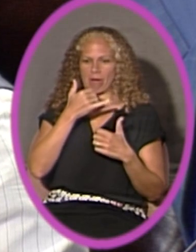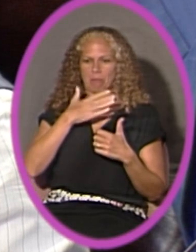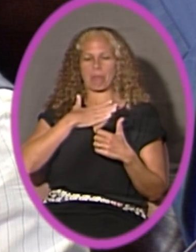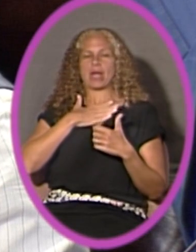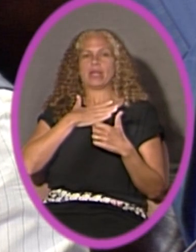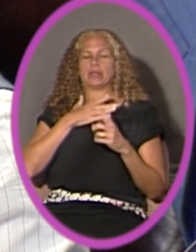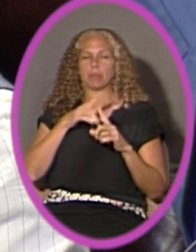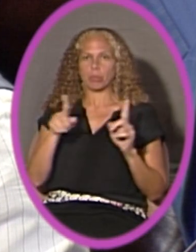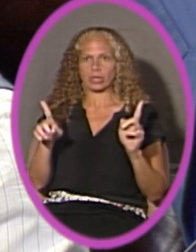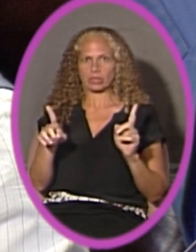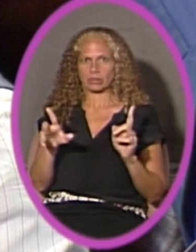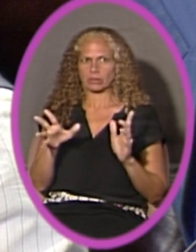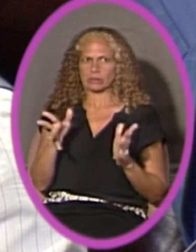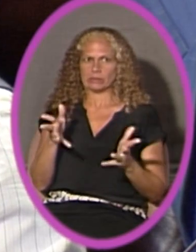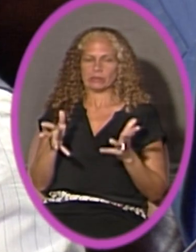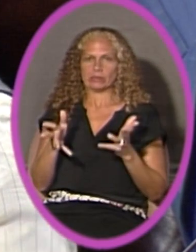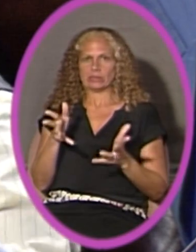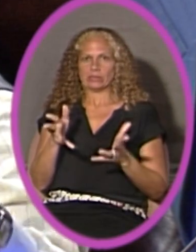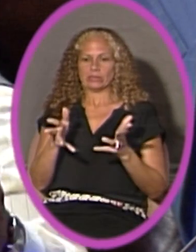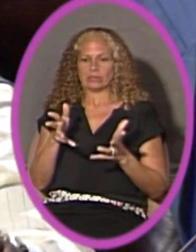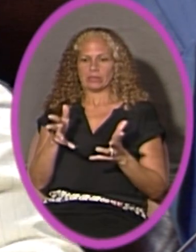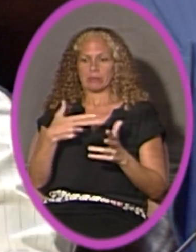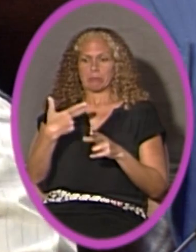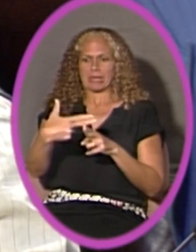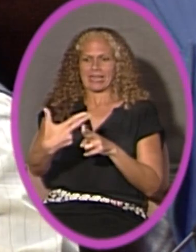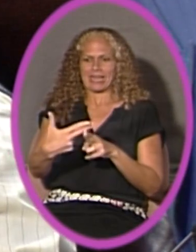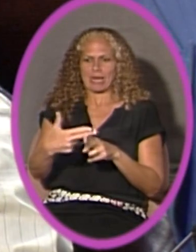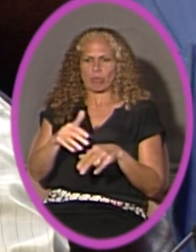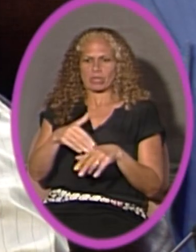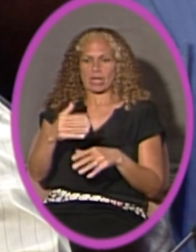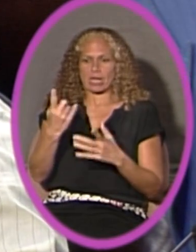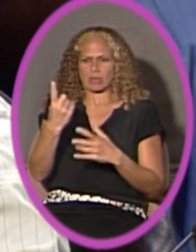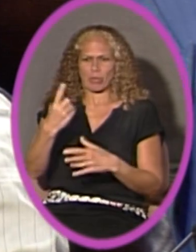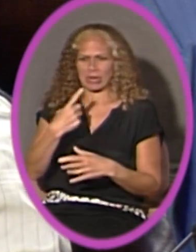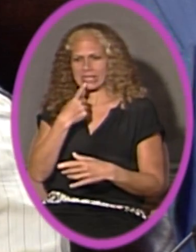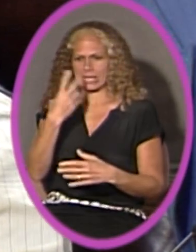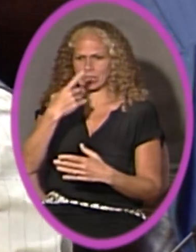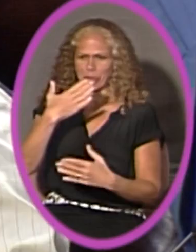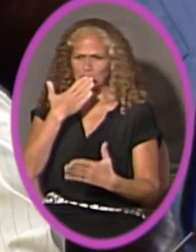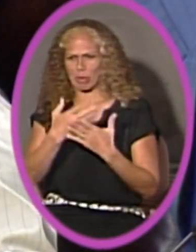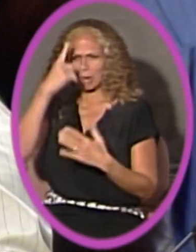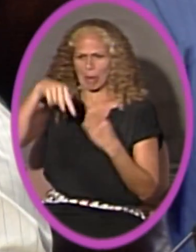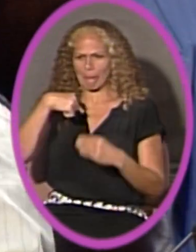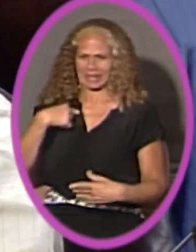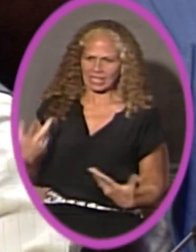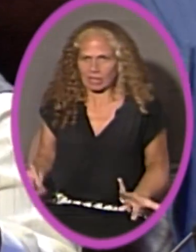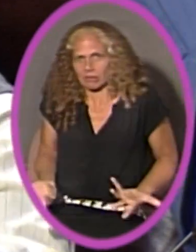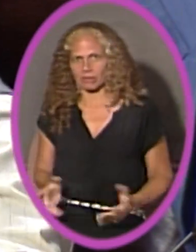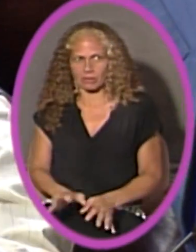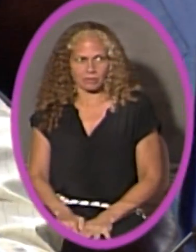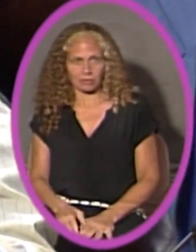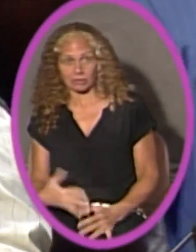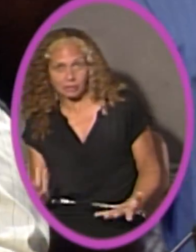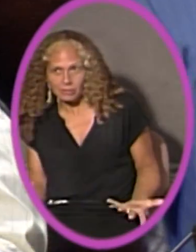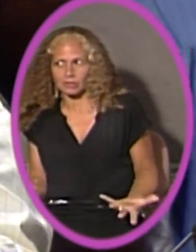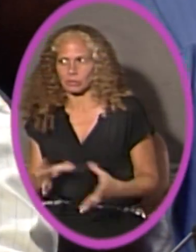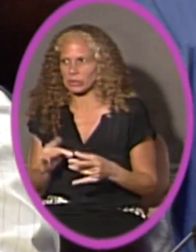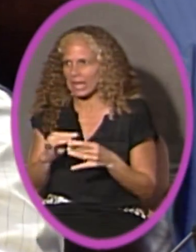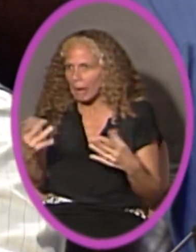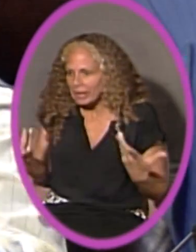just, when my name was called and someone was saying something good about me, I didn't know what was happening.